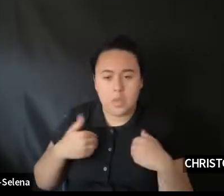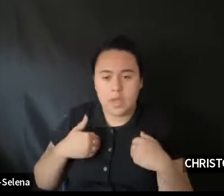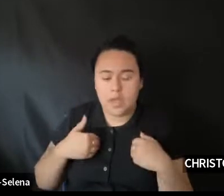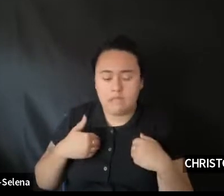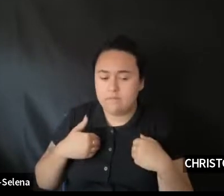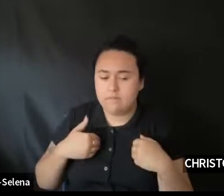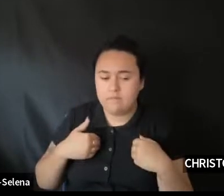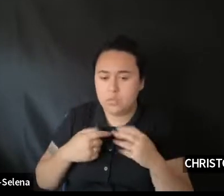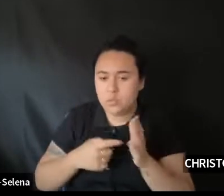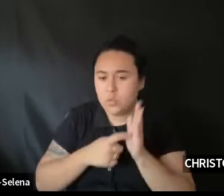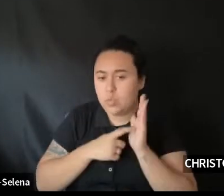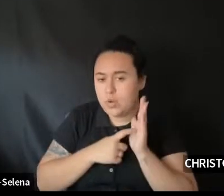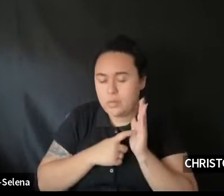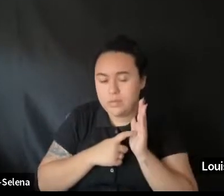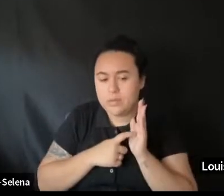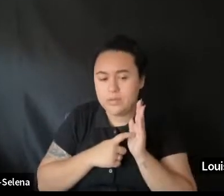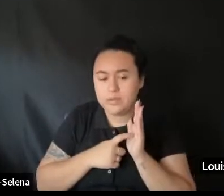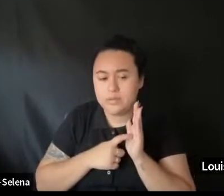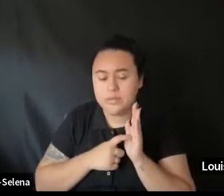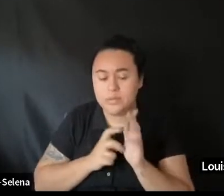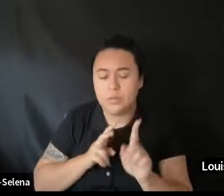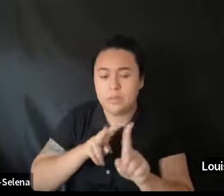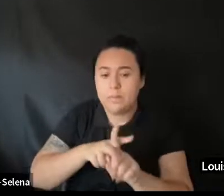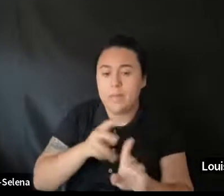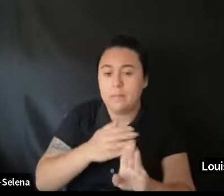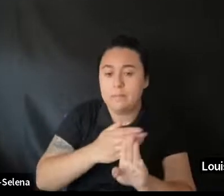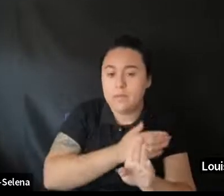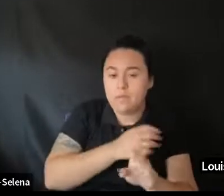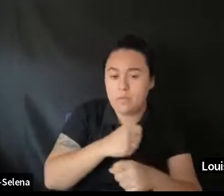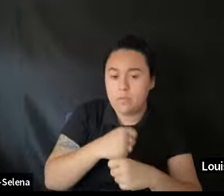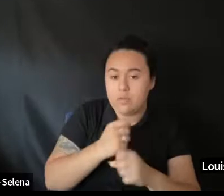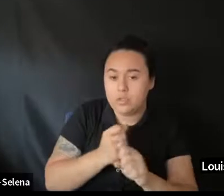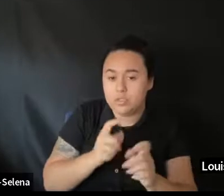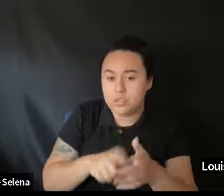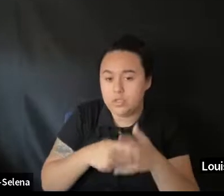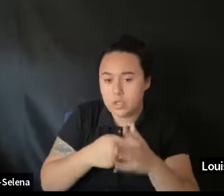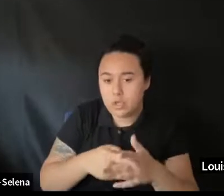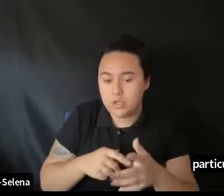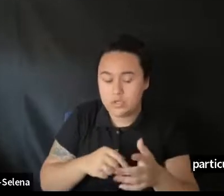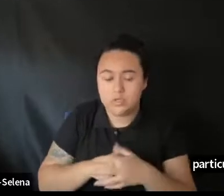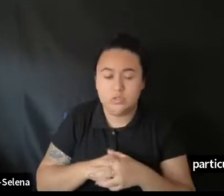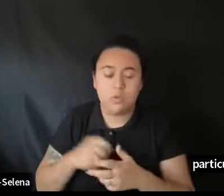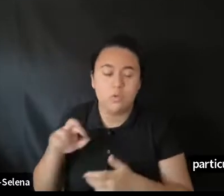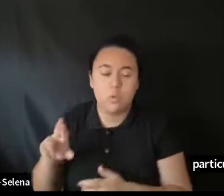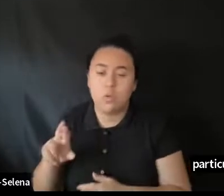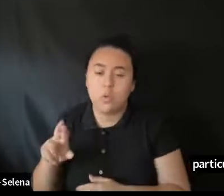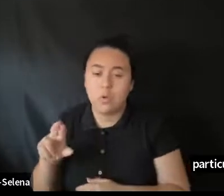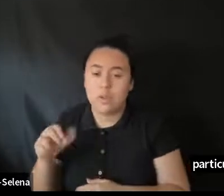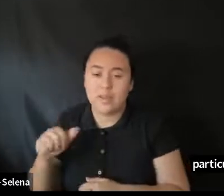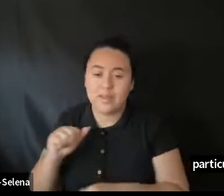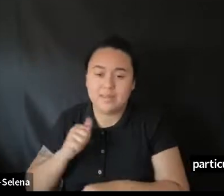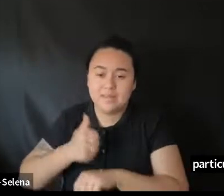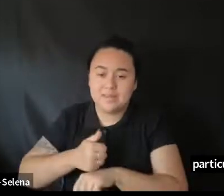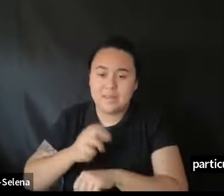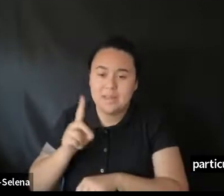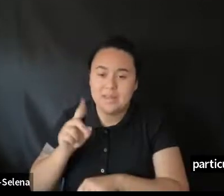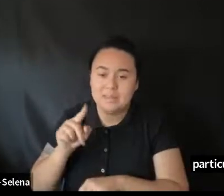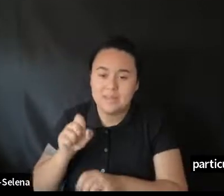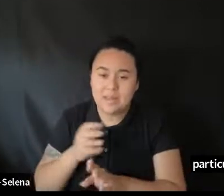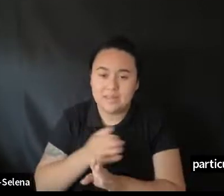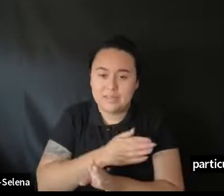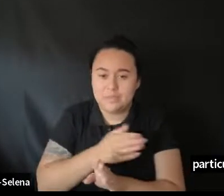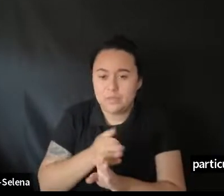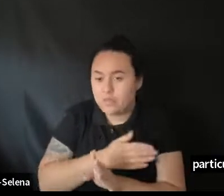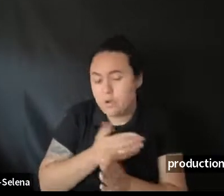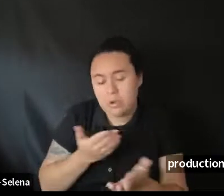particular. Requirement. To apply. Before production. Commences. Or. Any sort of. Set. Days. In fact. We